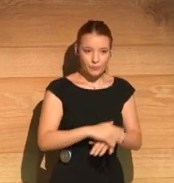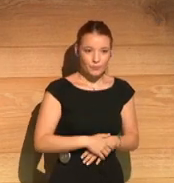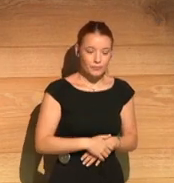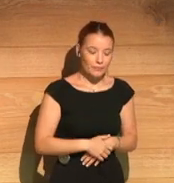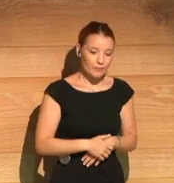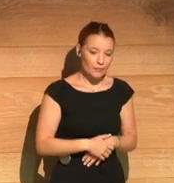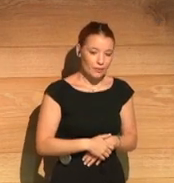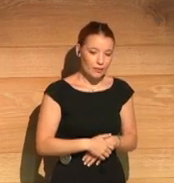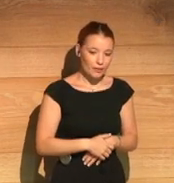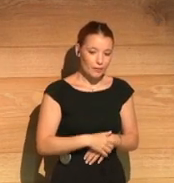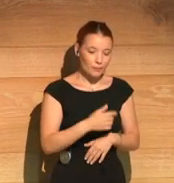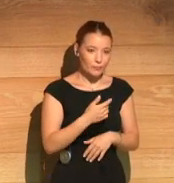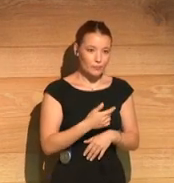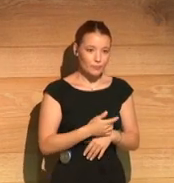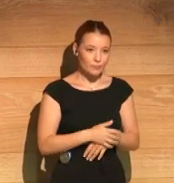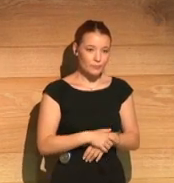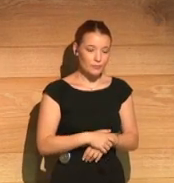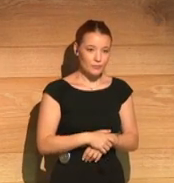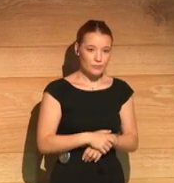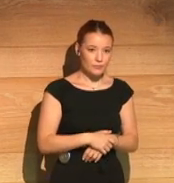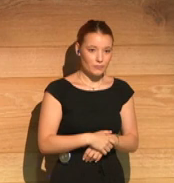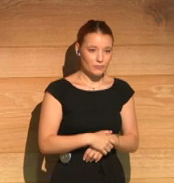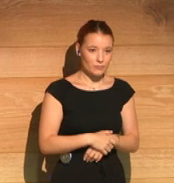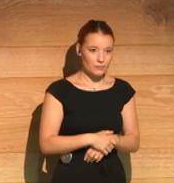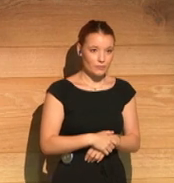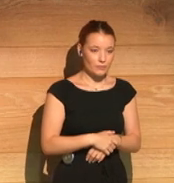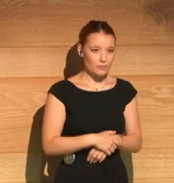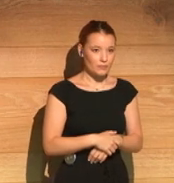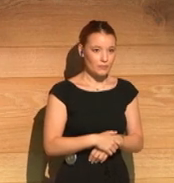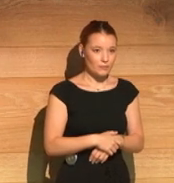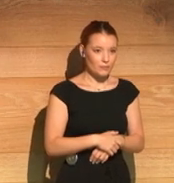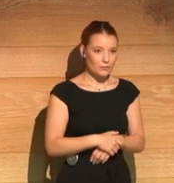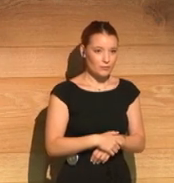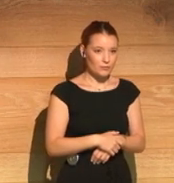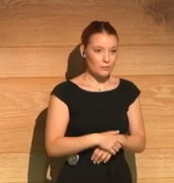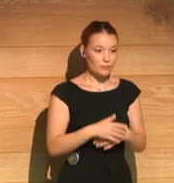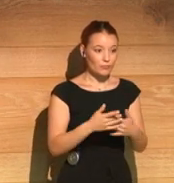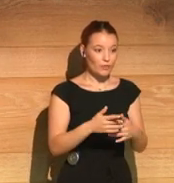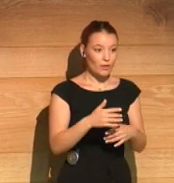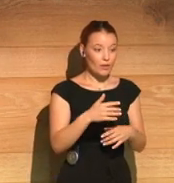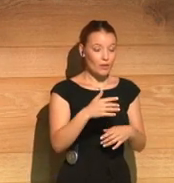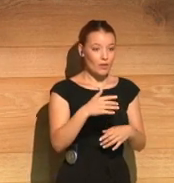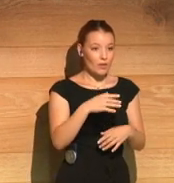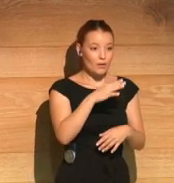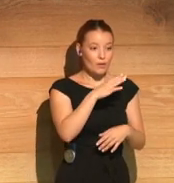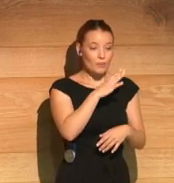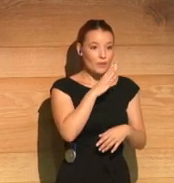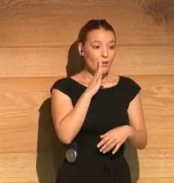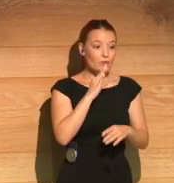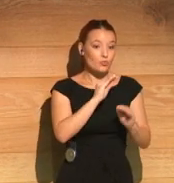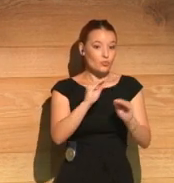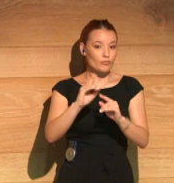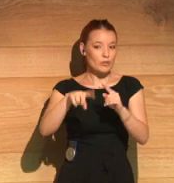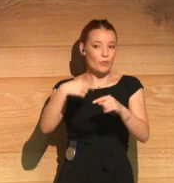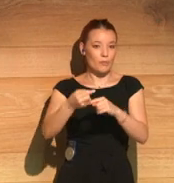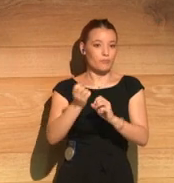great style and technique with which he writes this. Now, it begins with the